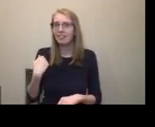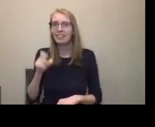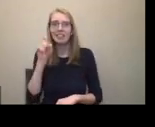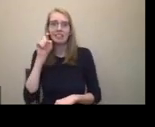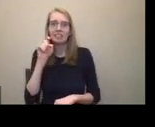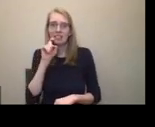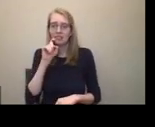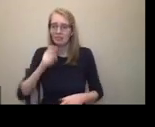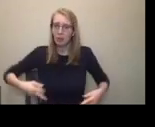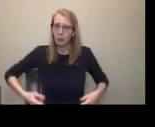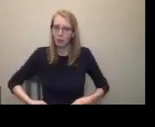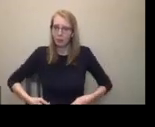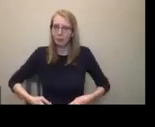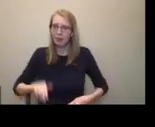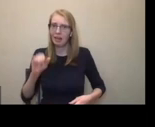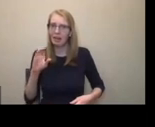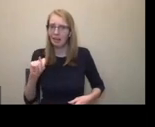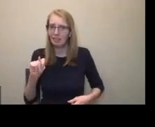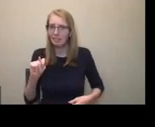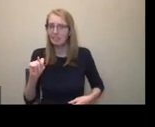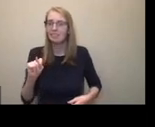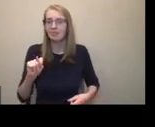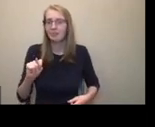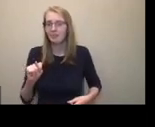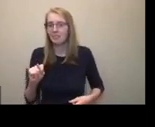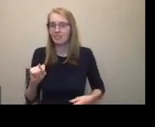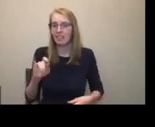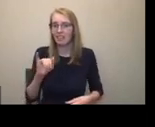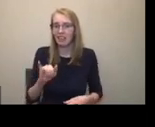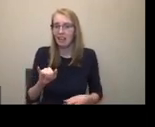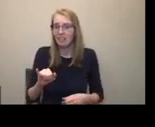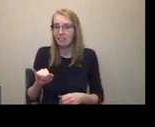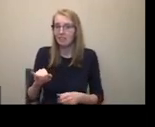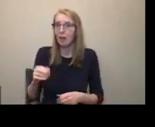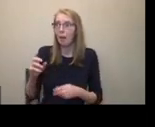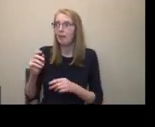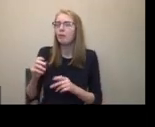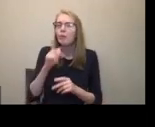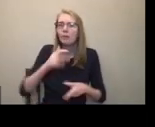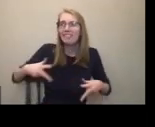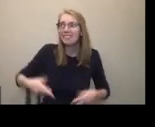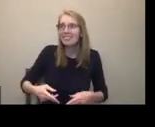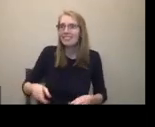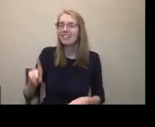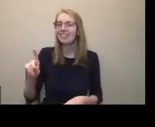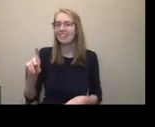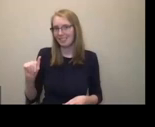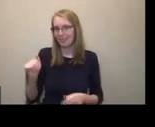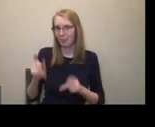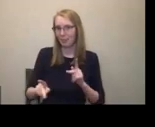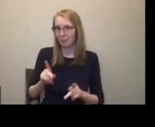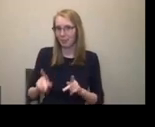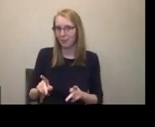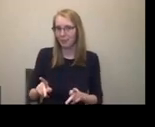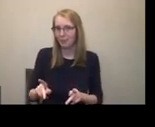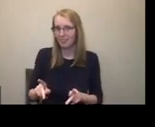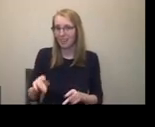And the institution for people with disabilities in which all of these sterilizations happened is still in operation. So the medical